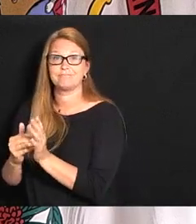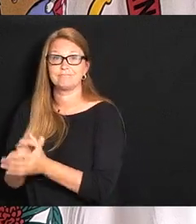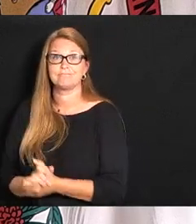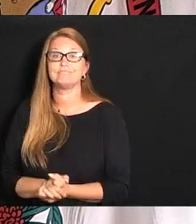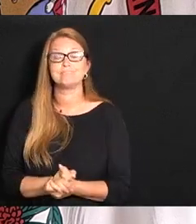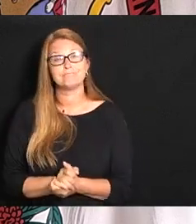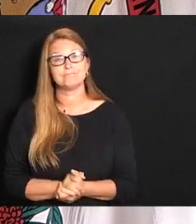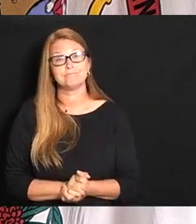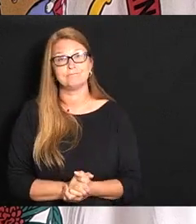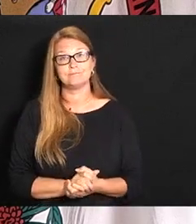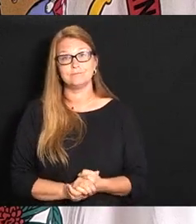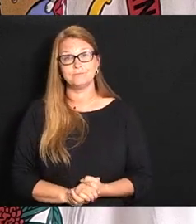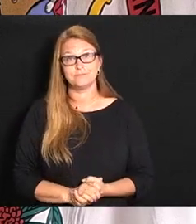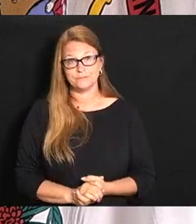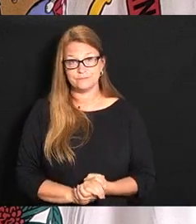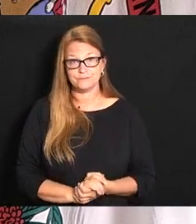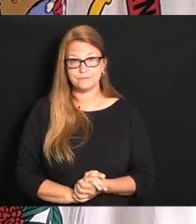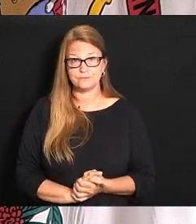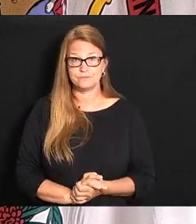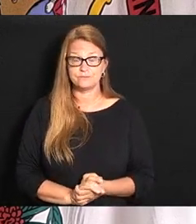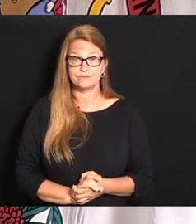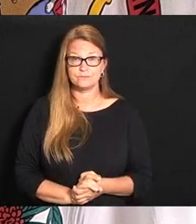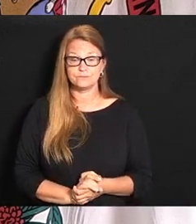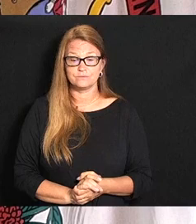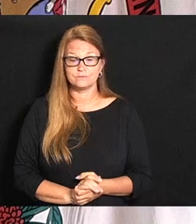you know it's